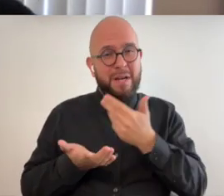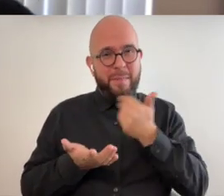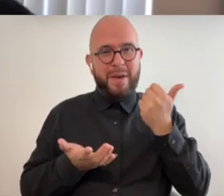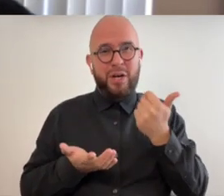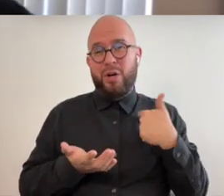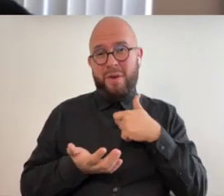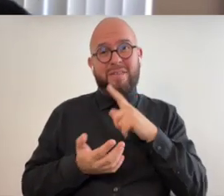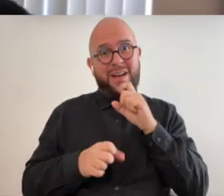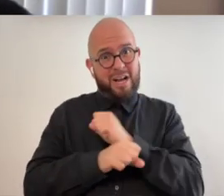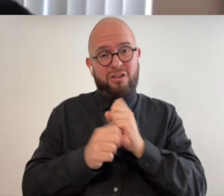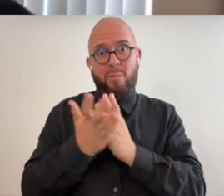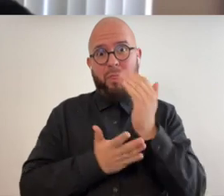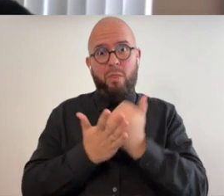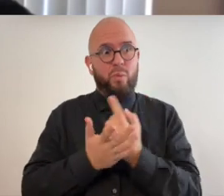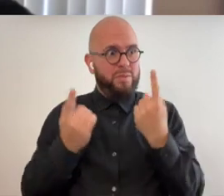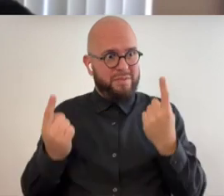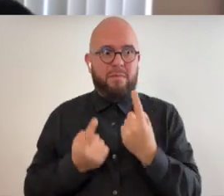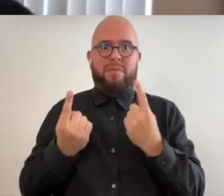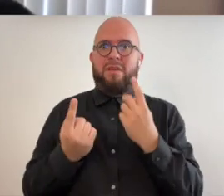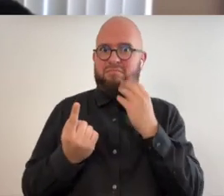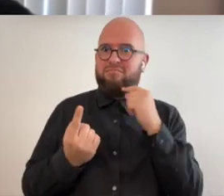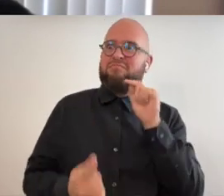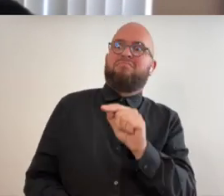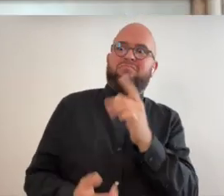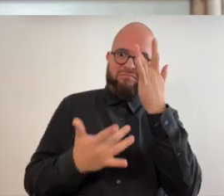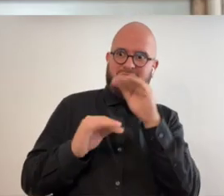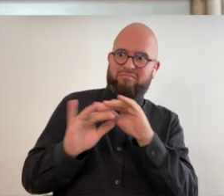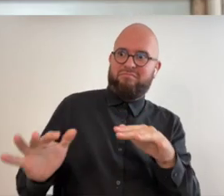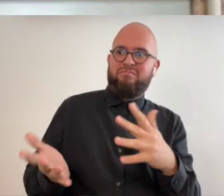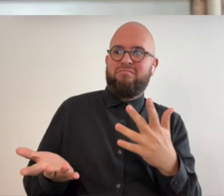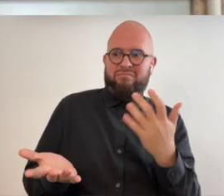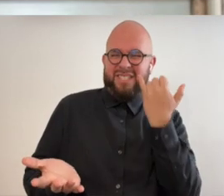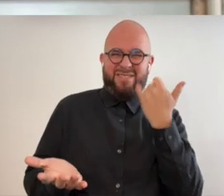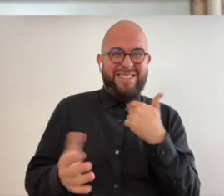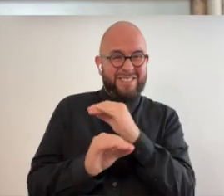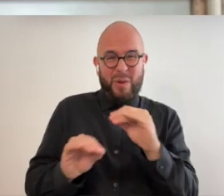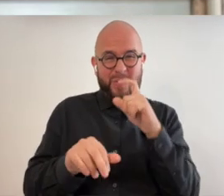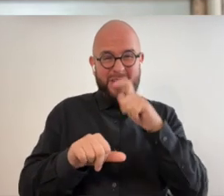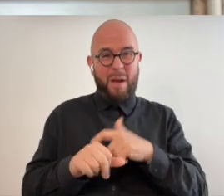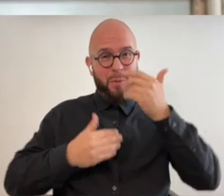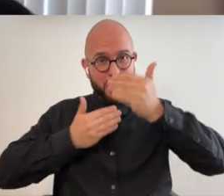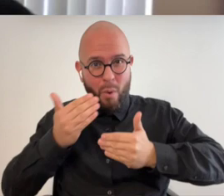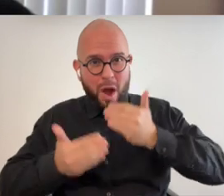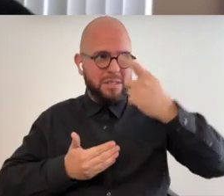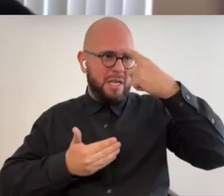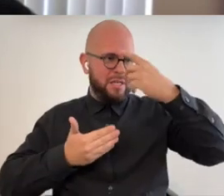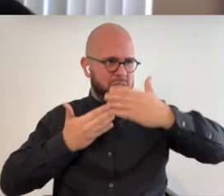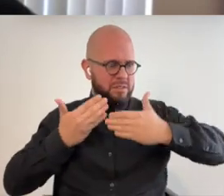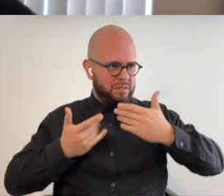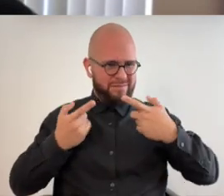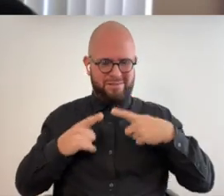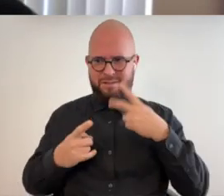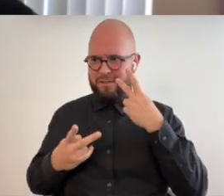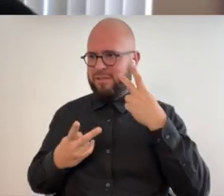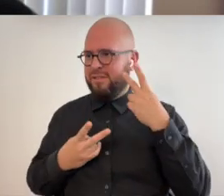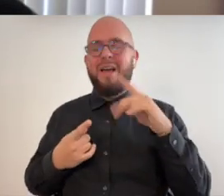have been through something and we need yeah we've not taken the time to process it and and that at some